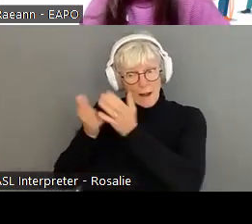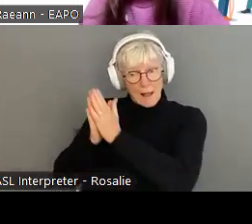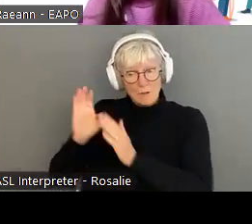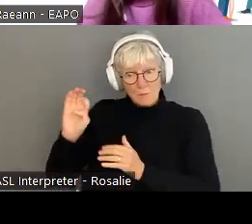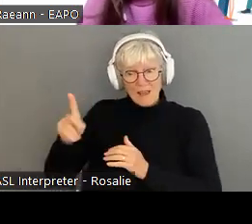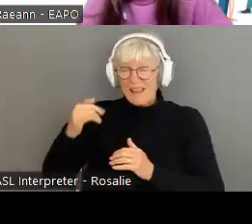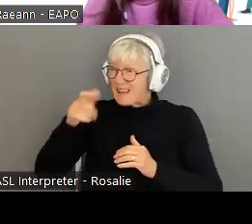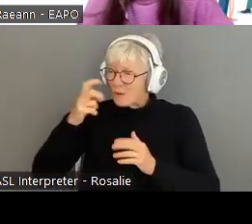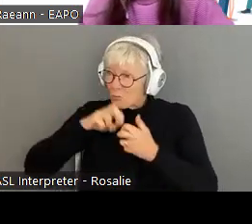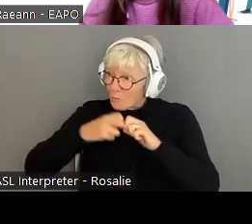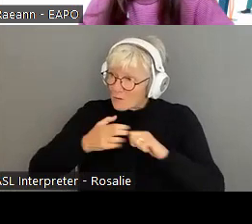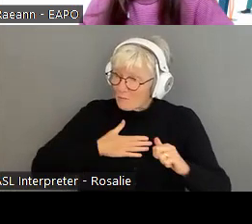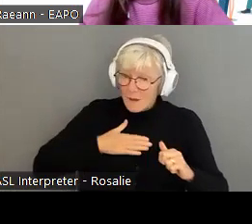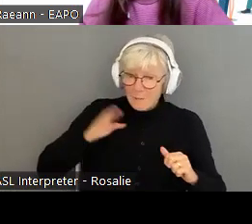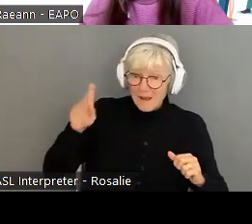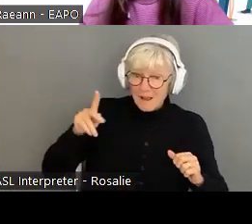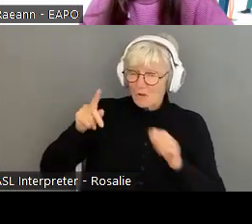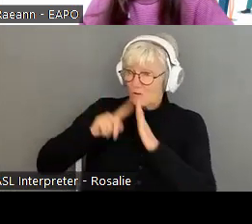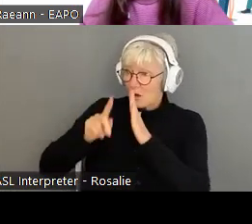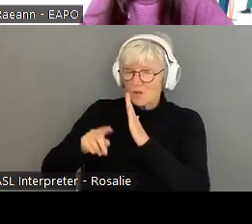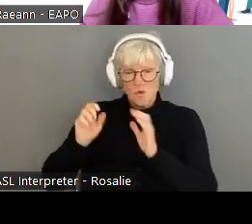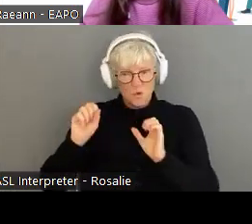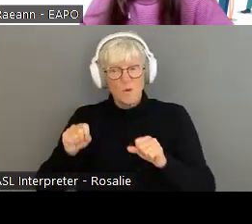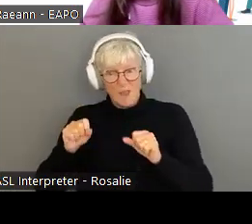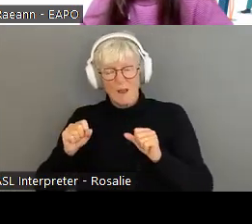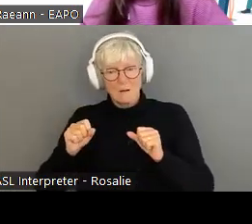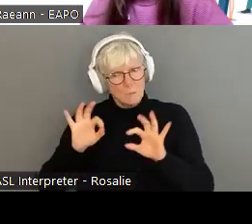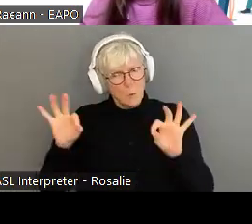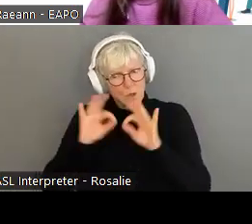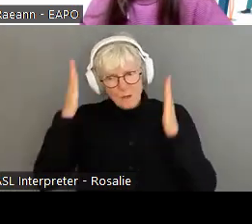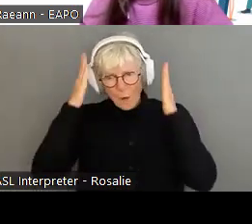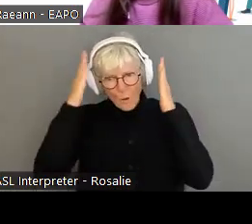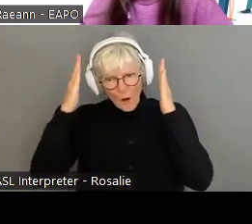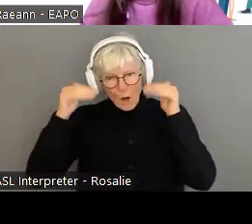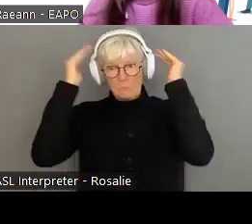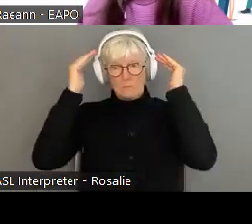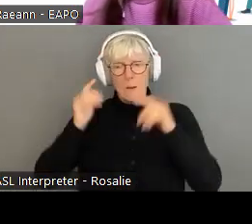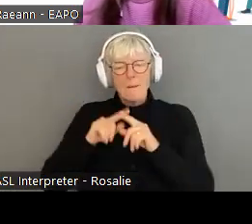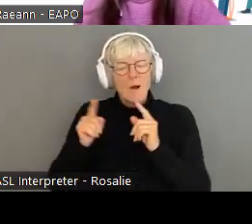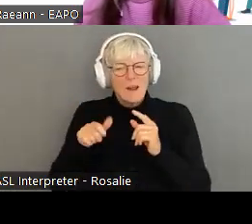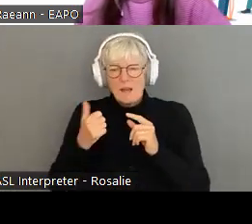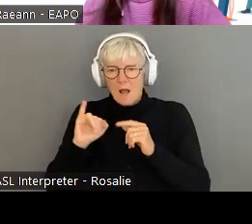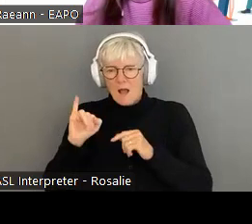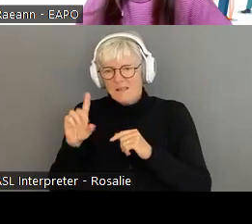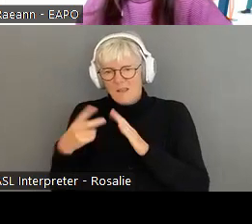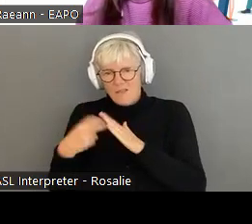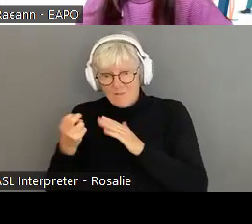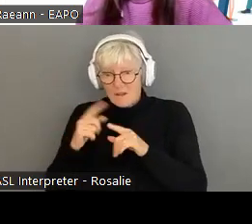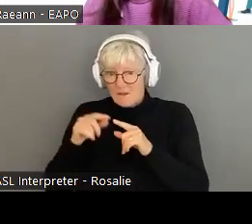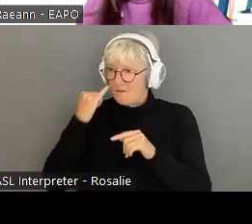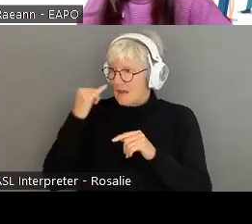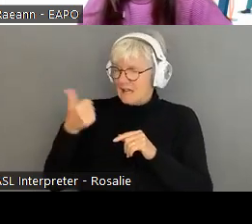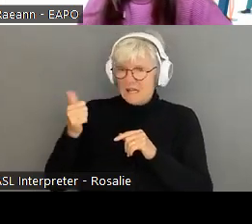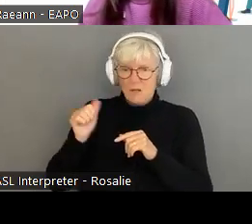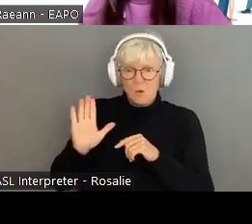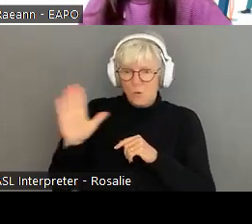on in your own banking. Um, so just sort of being forewarned about any potential, um, identity theft, I guess, in terms of your own